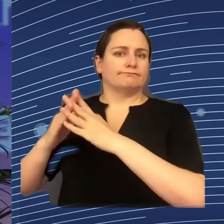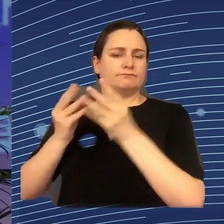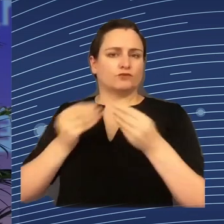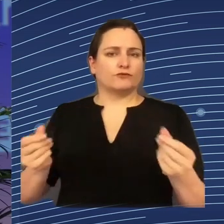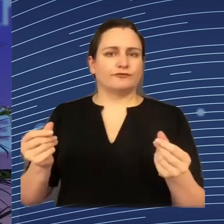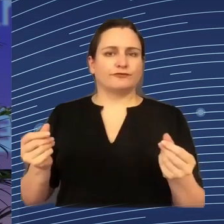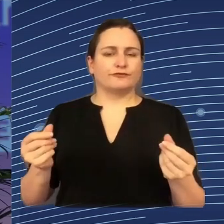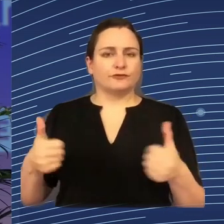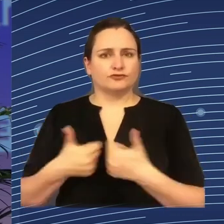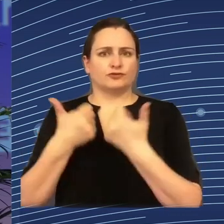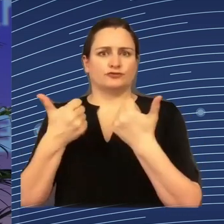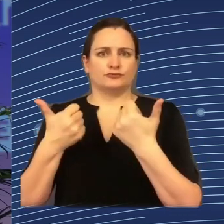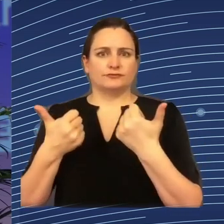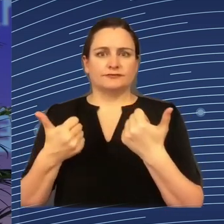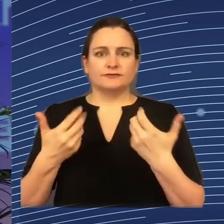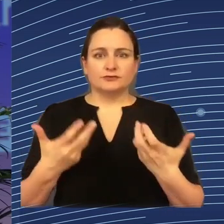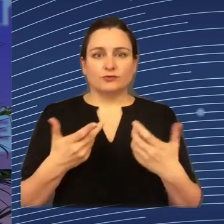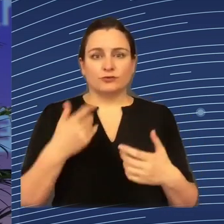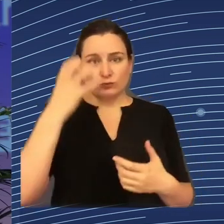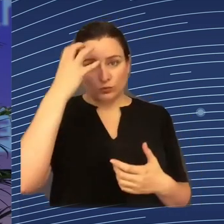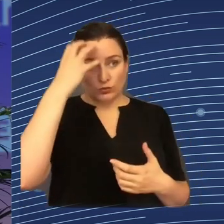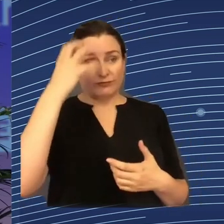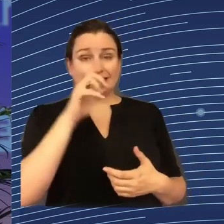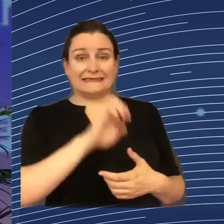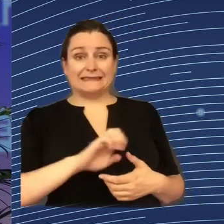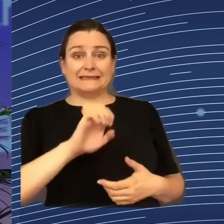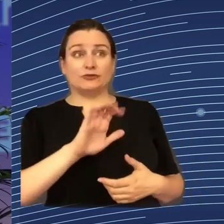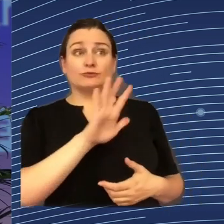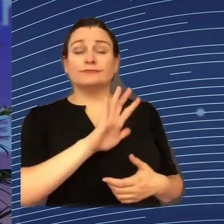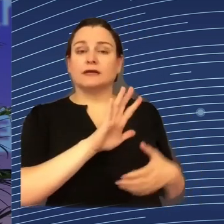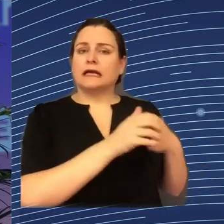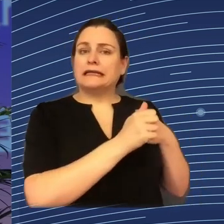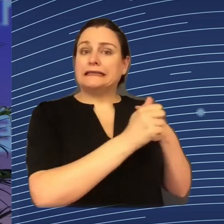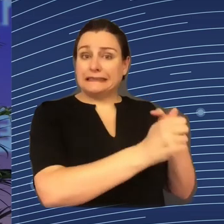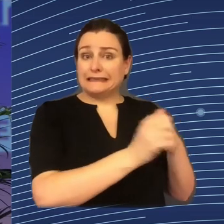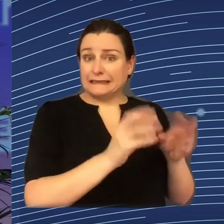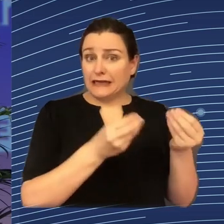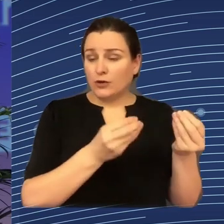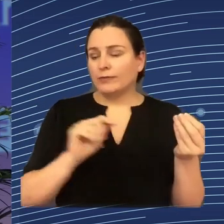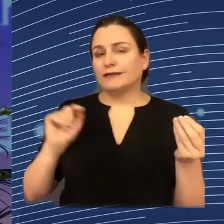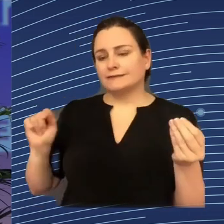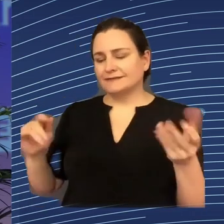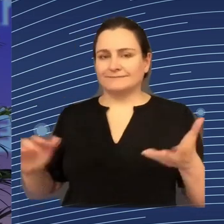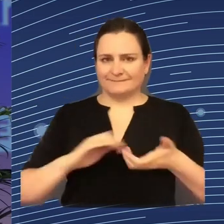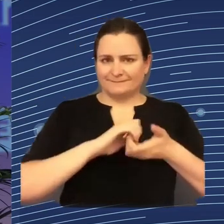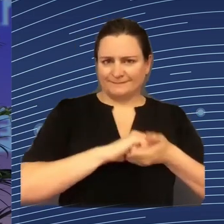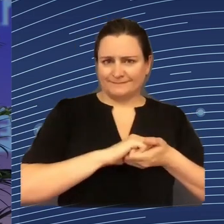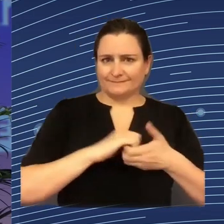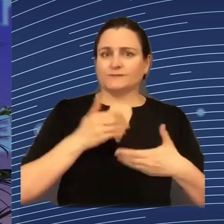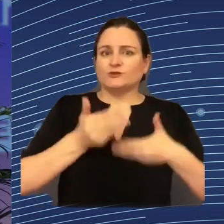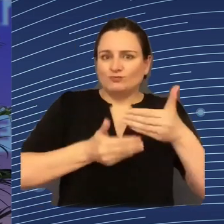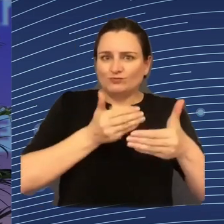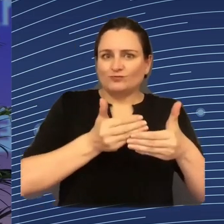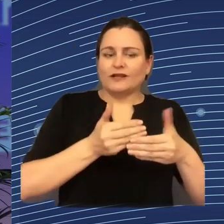level and in the member states is going to be leaving this space. And that, I think, is important in terms of sequencing things in the right way.